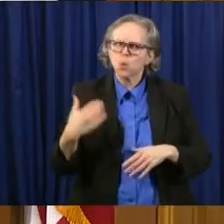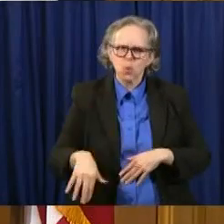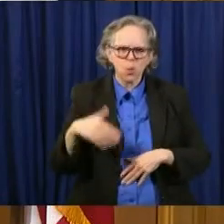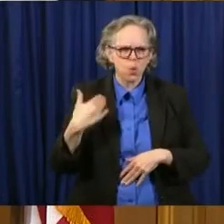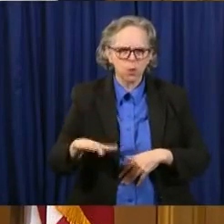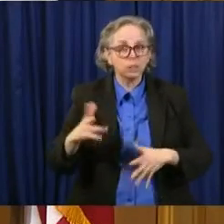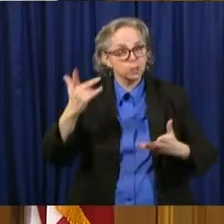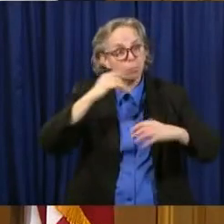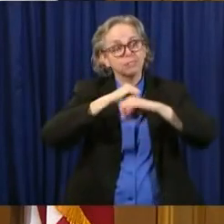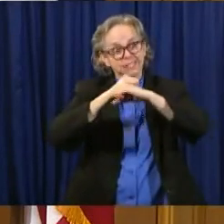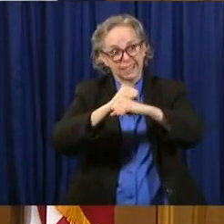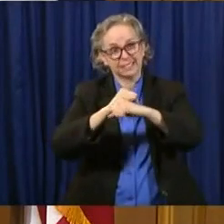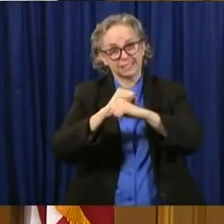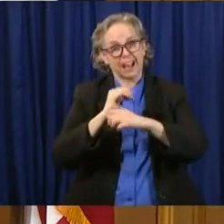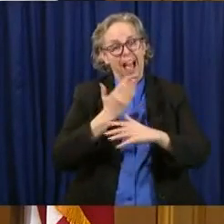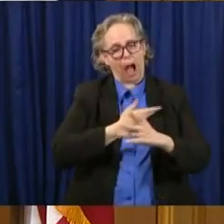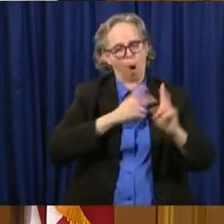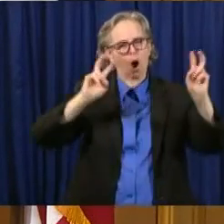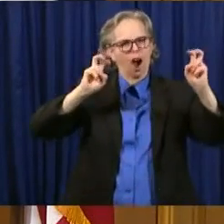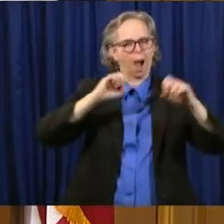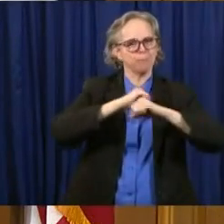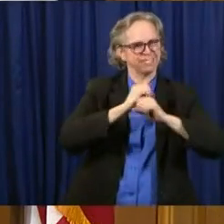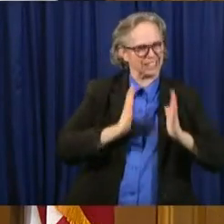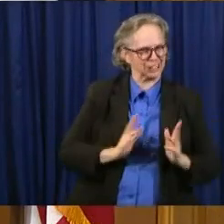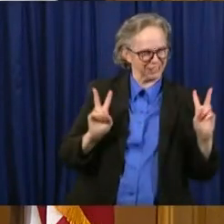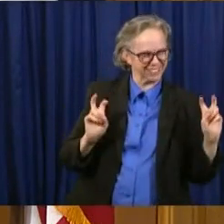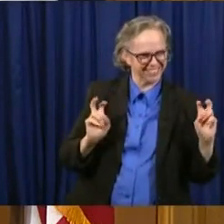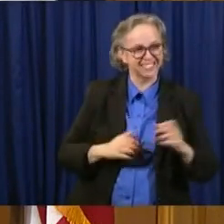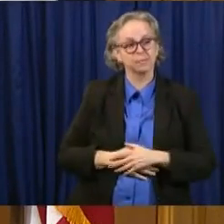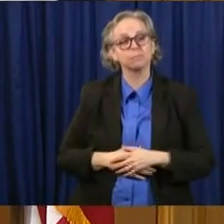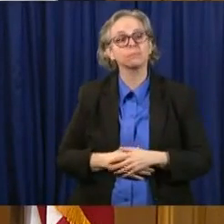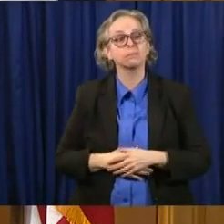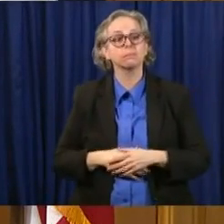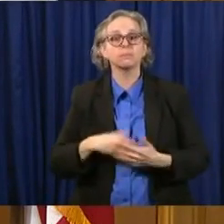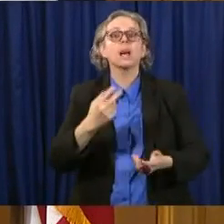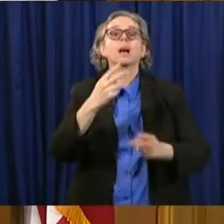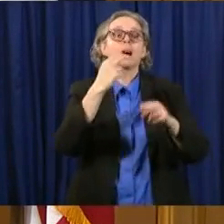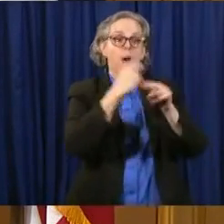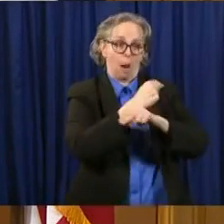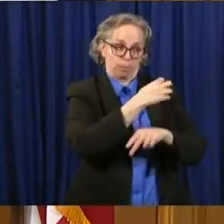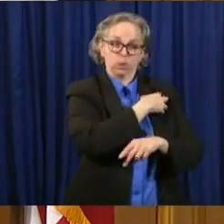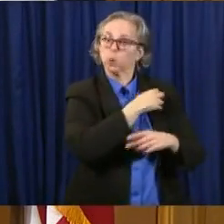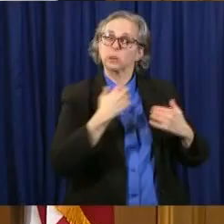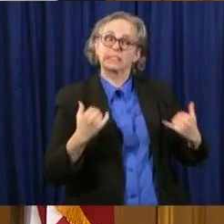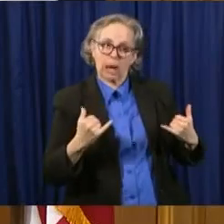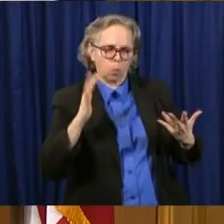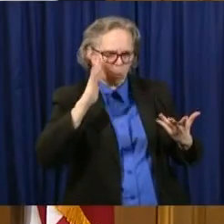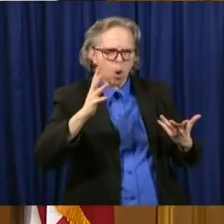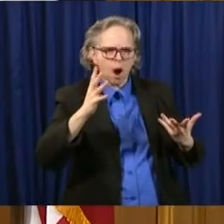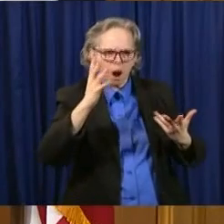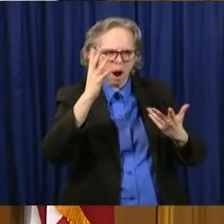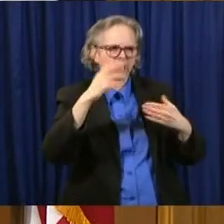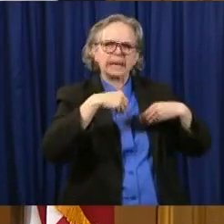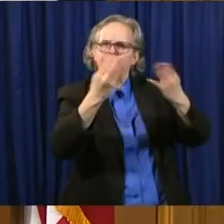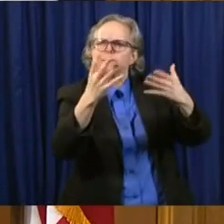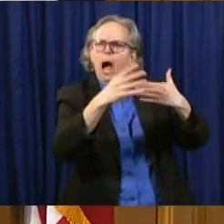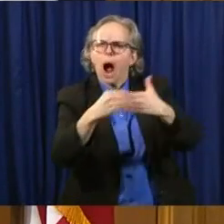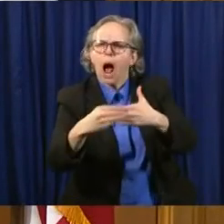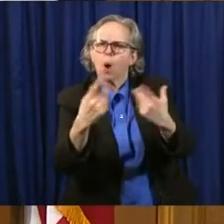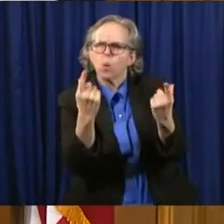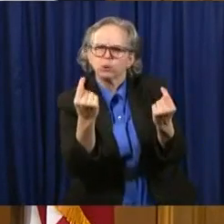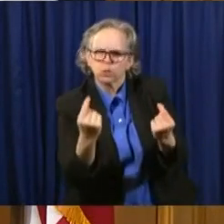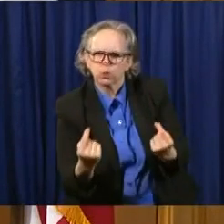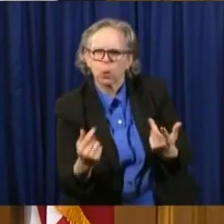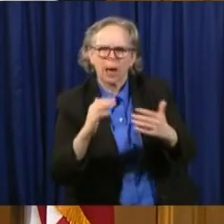patrol will be sending out guidelines to local law enforcement later today on how the masks must be packaged. This process